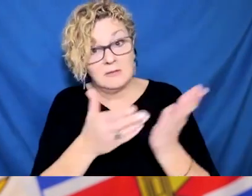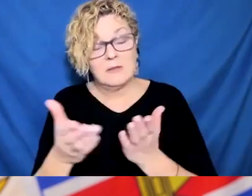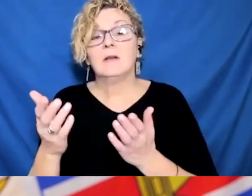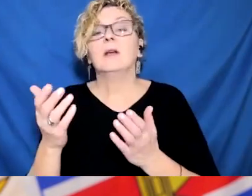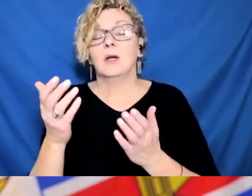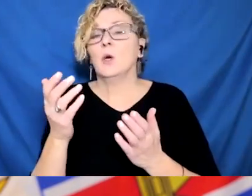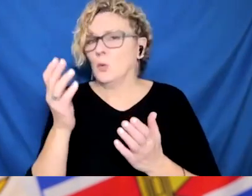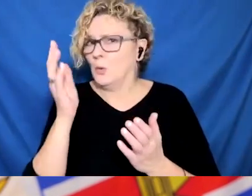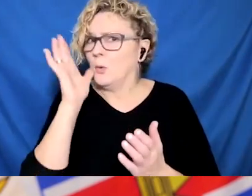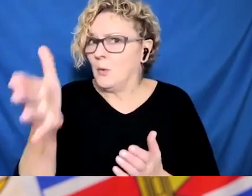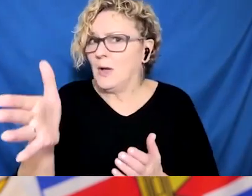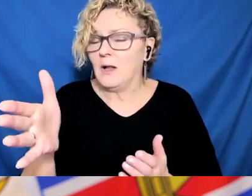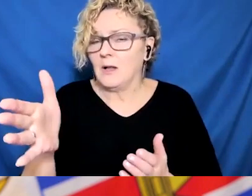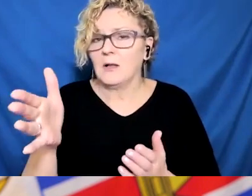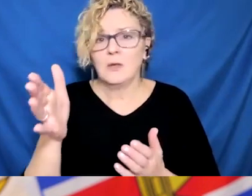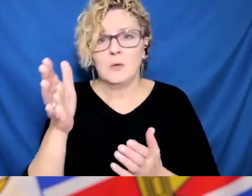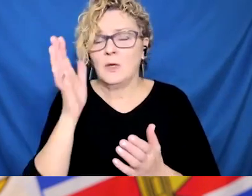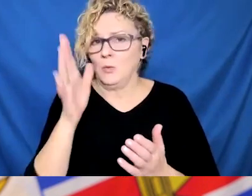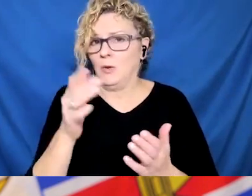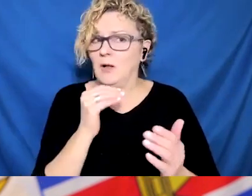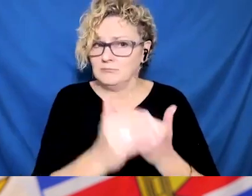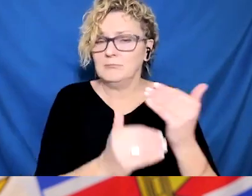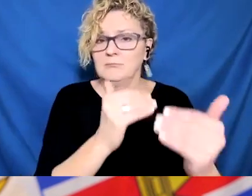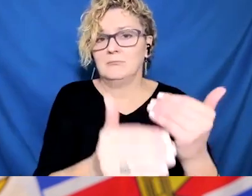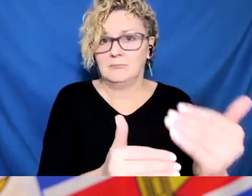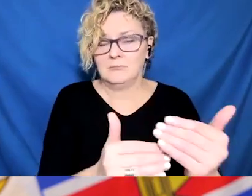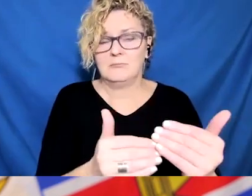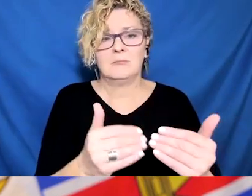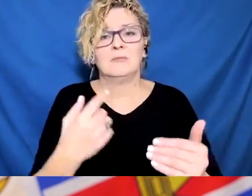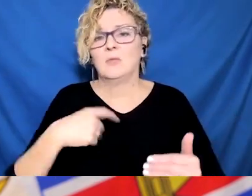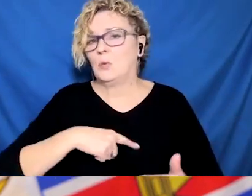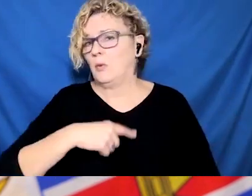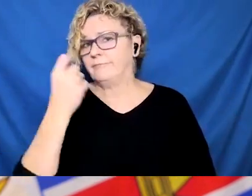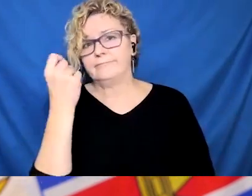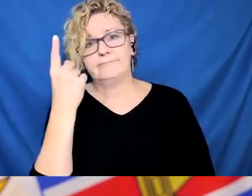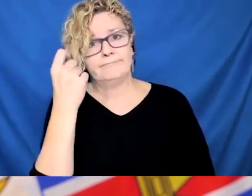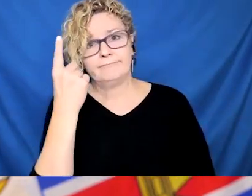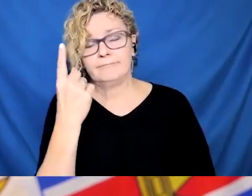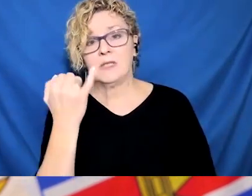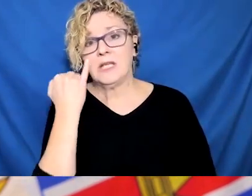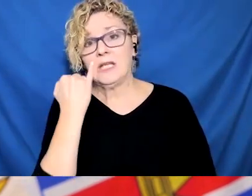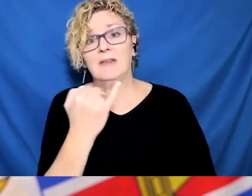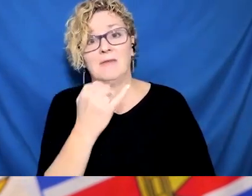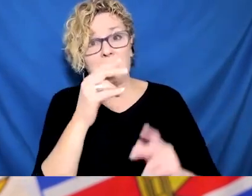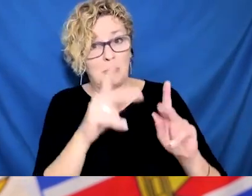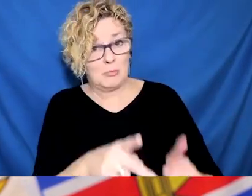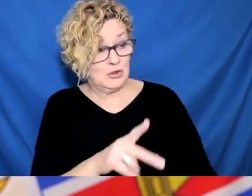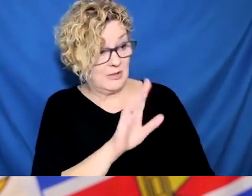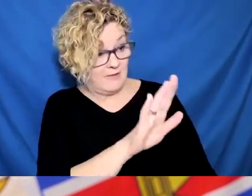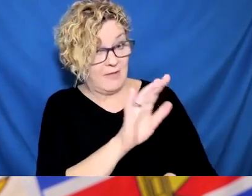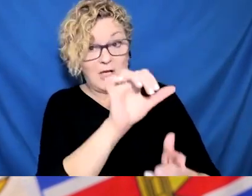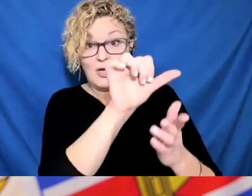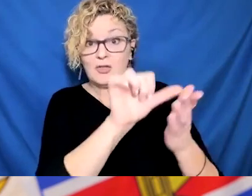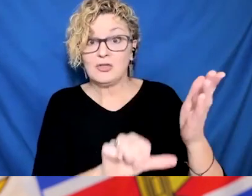Penny, do you have a follow-up? I do. Because Dr. Henry, keep talking about this being a transition period, but in a really short amount of